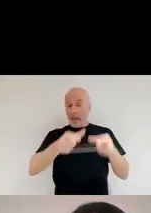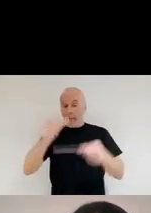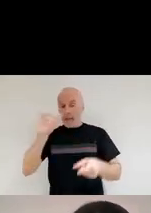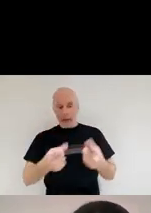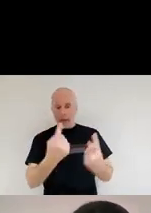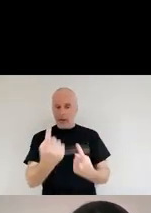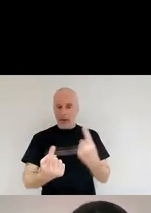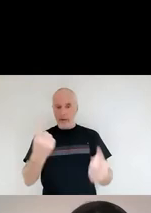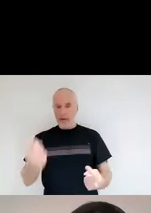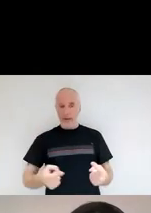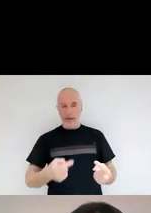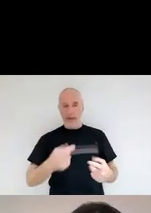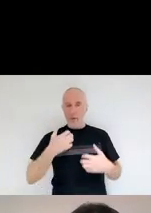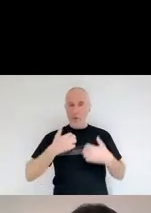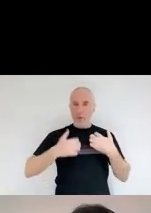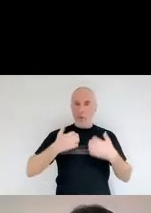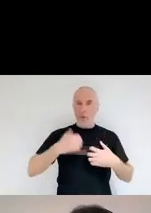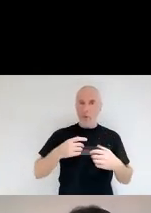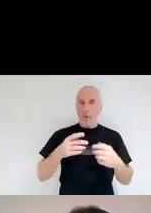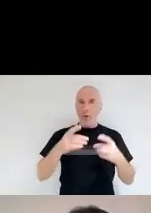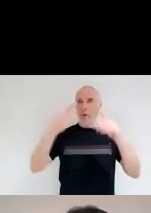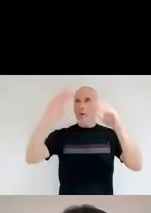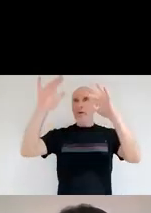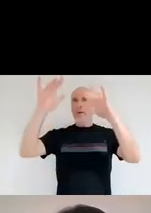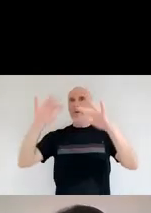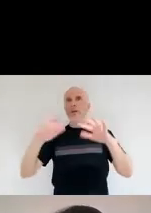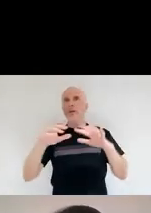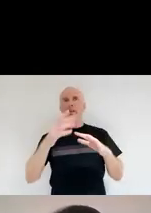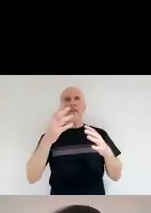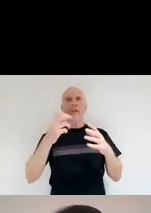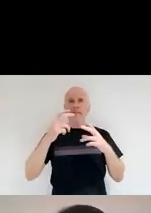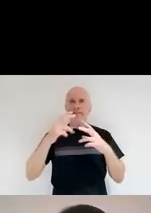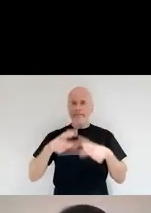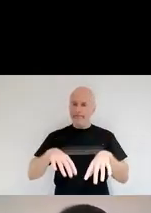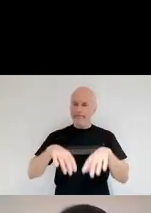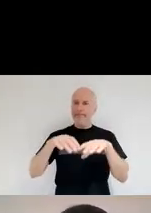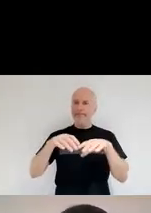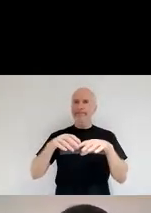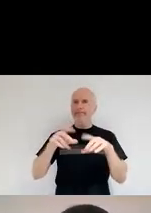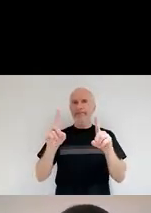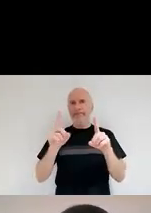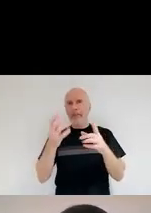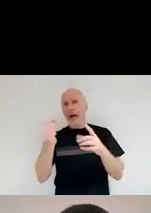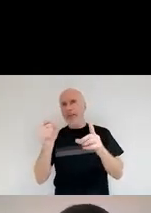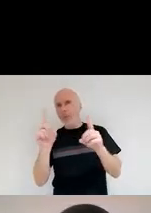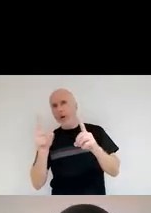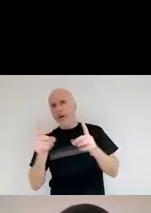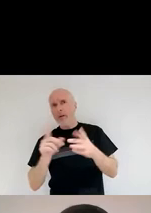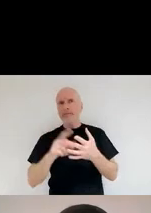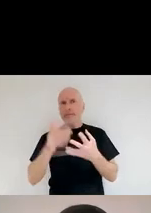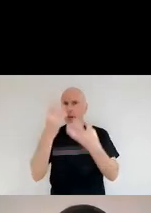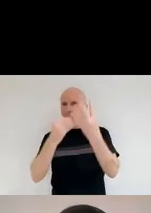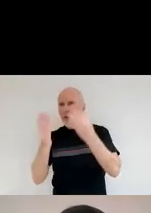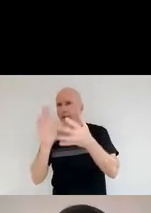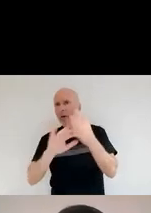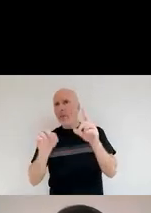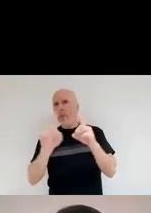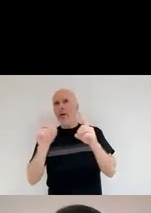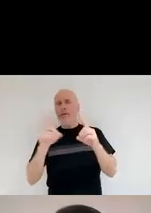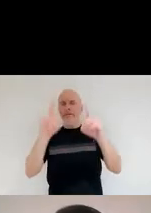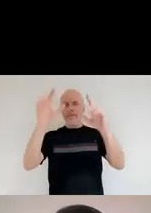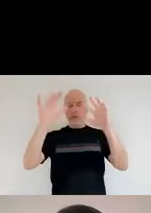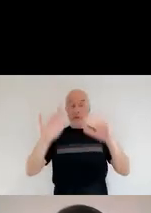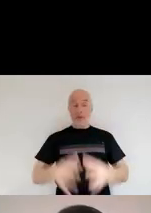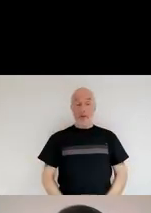tell us? Okay. Now, as everything in the universe, whenever we want to see it, it's not a very easy